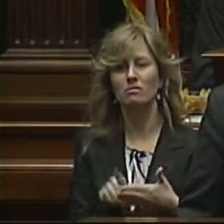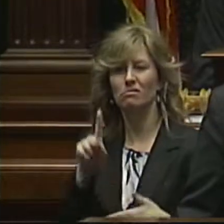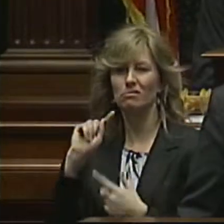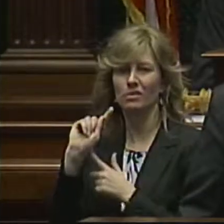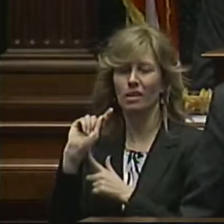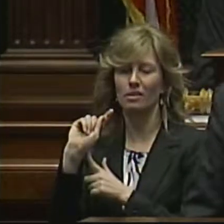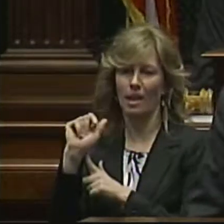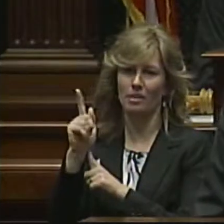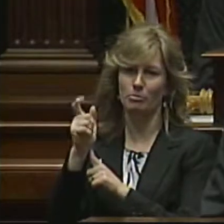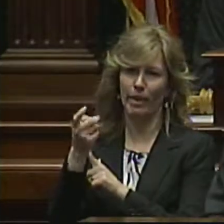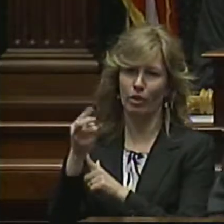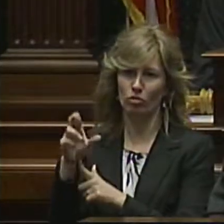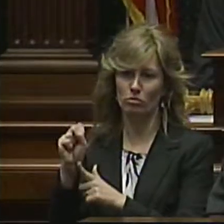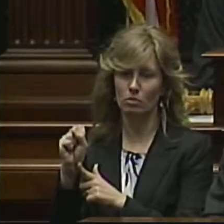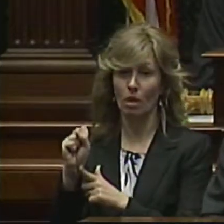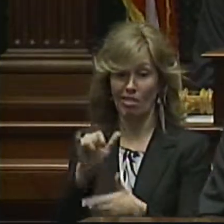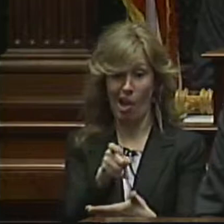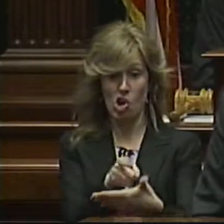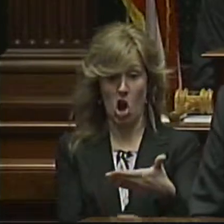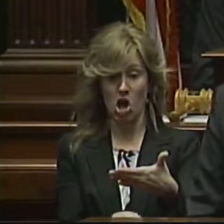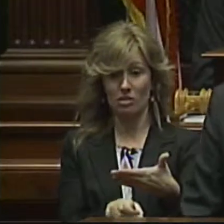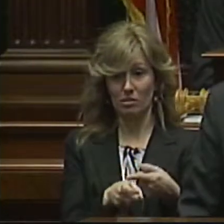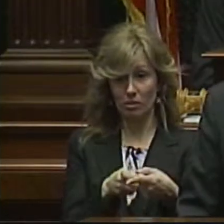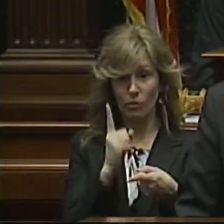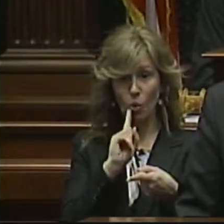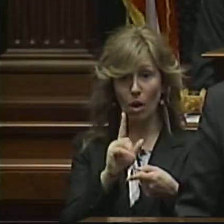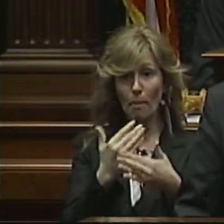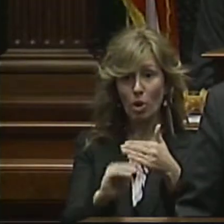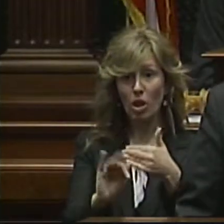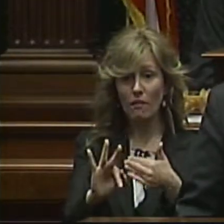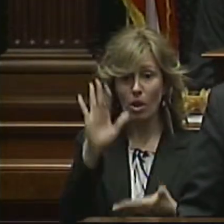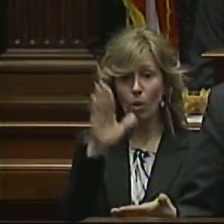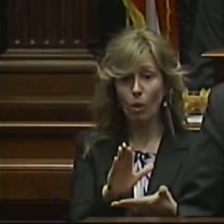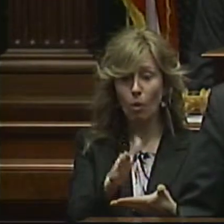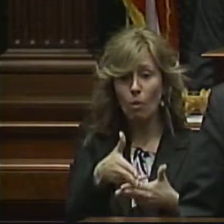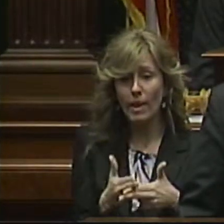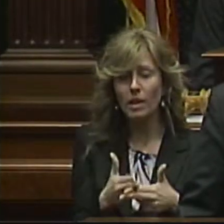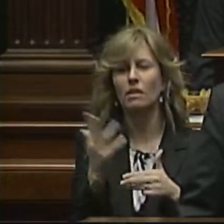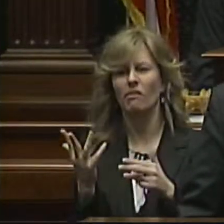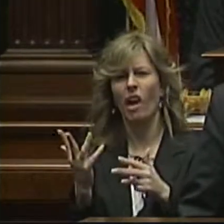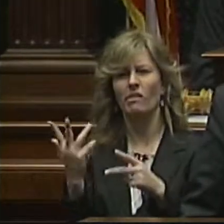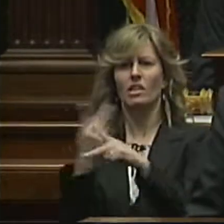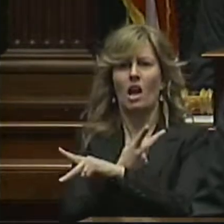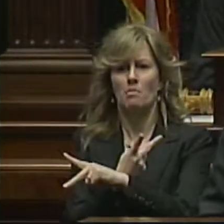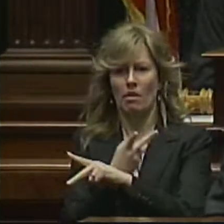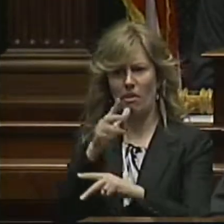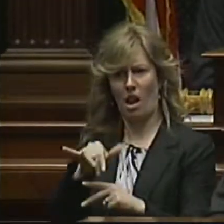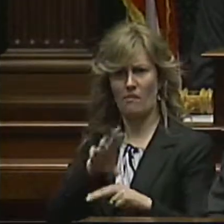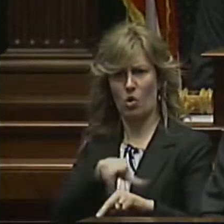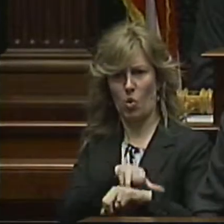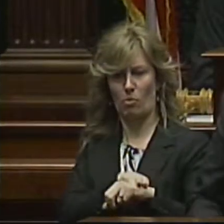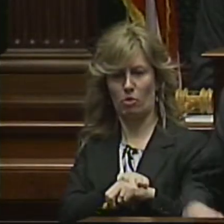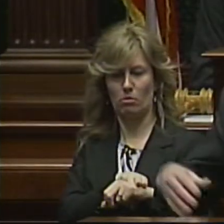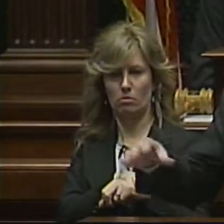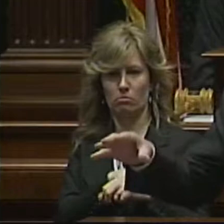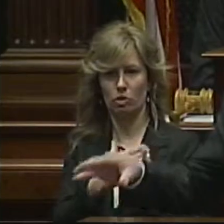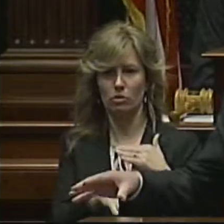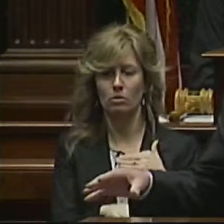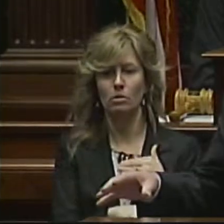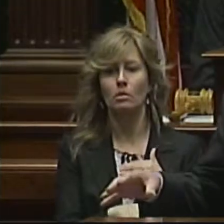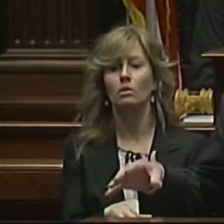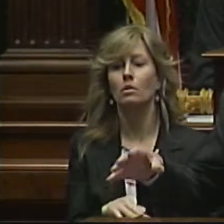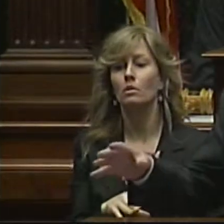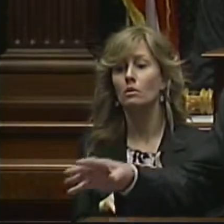of a birth where a baby is low weight is five times that of a normal birth. In addition to significant